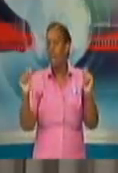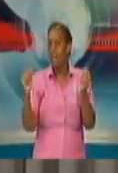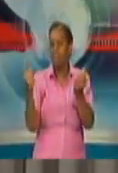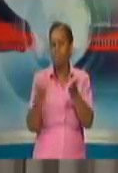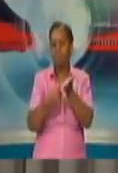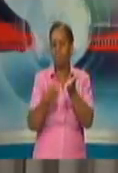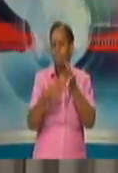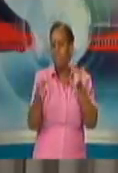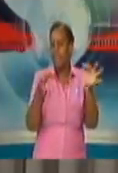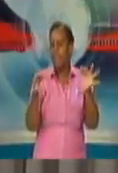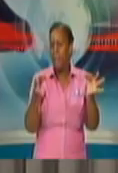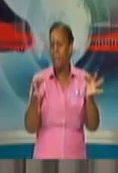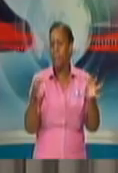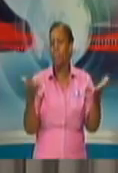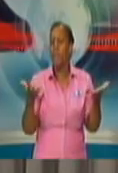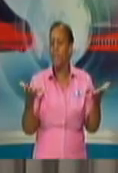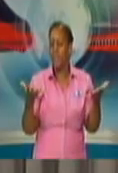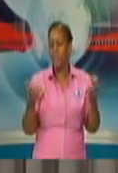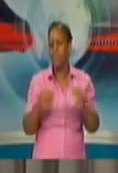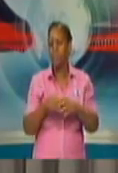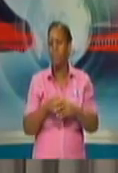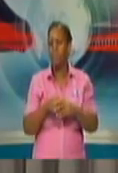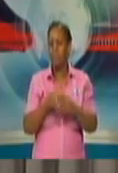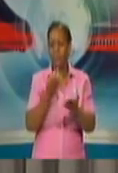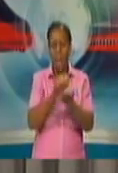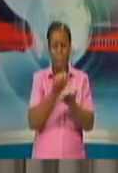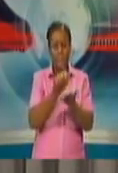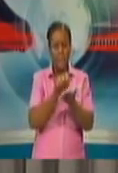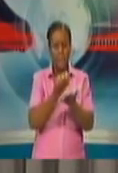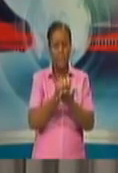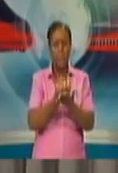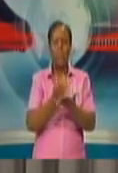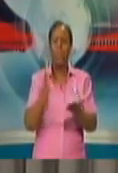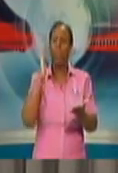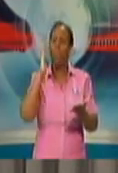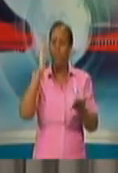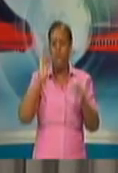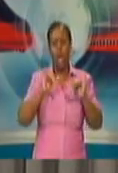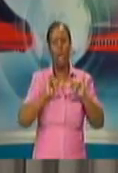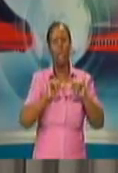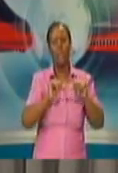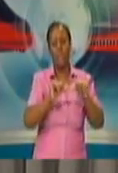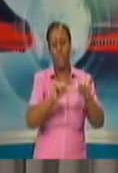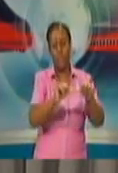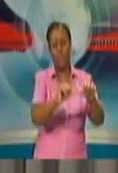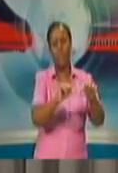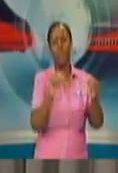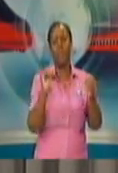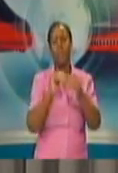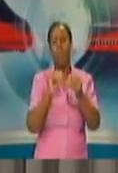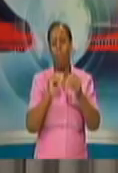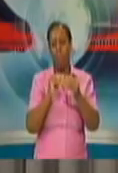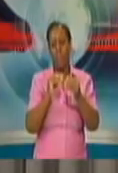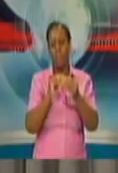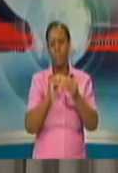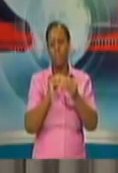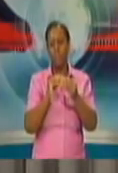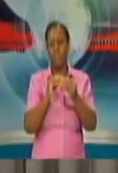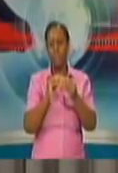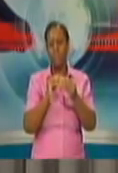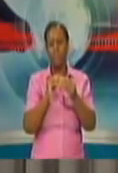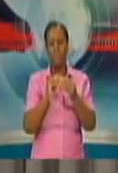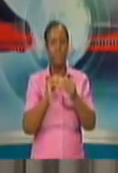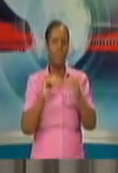ramped up even more. So that what we would expect by then is that we would have had all of the manufacturing sector out,